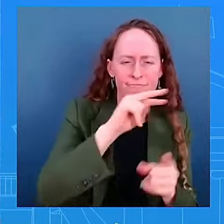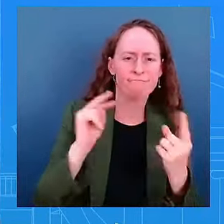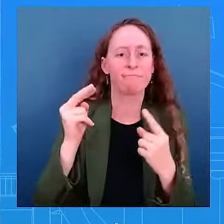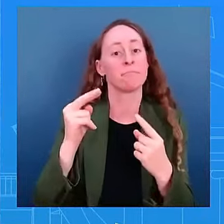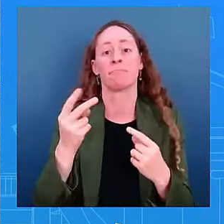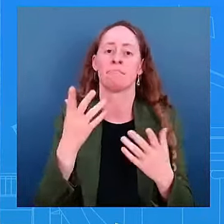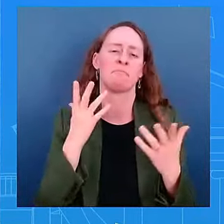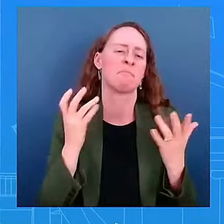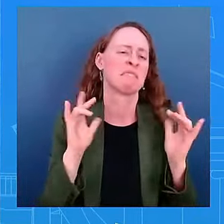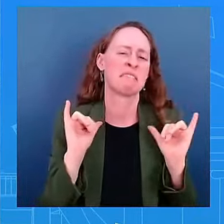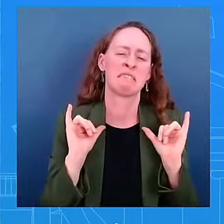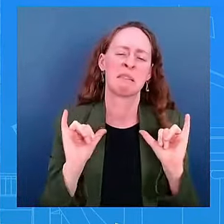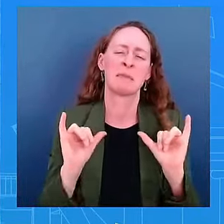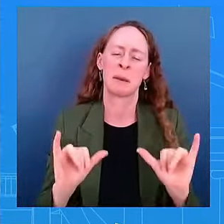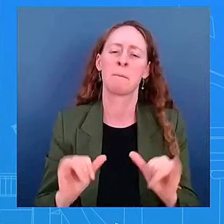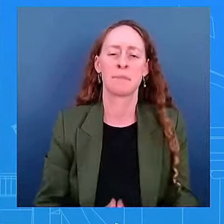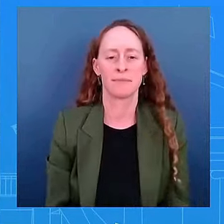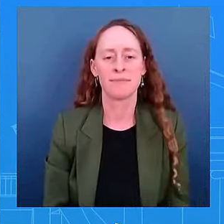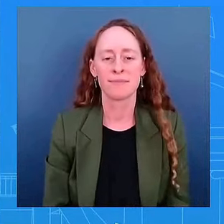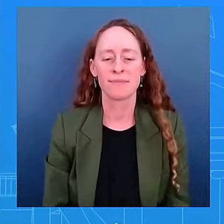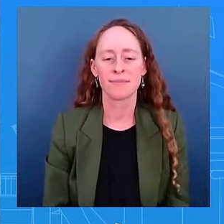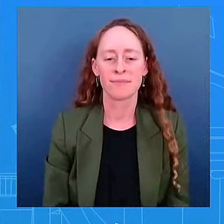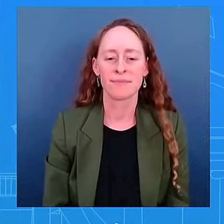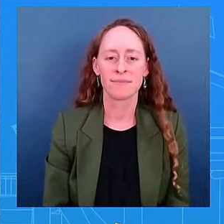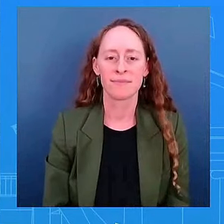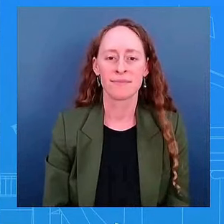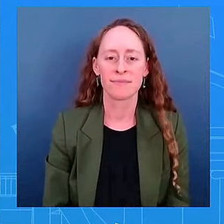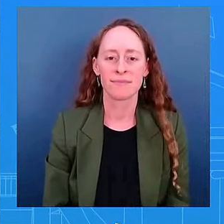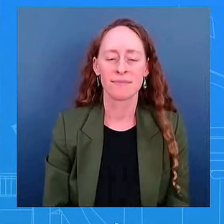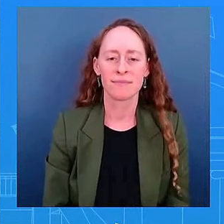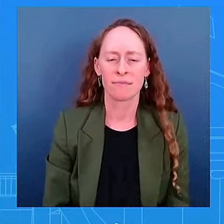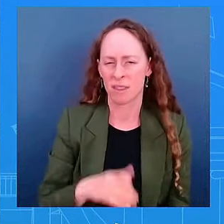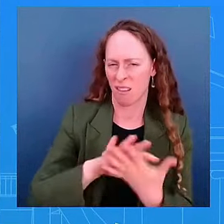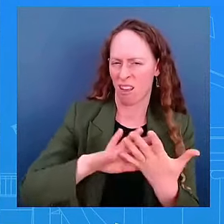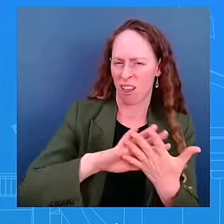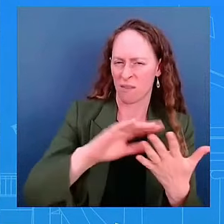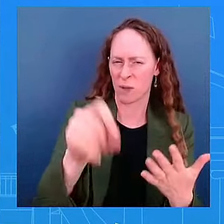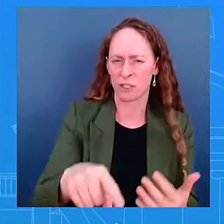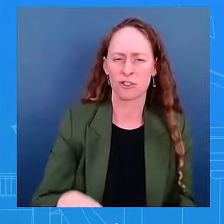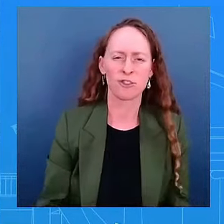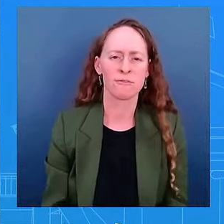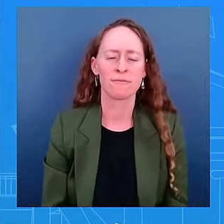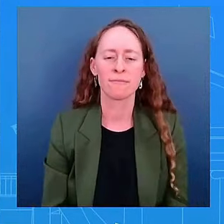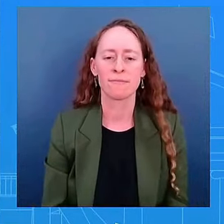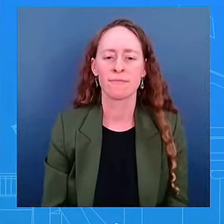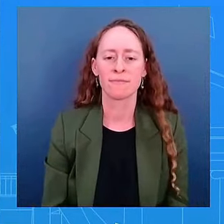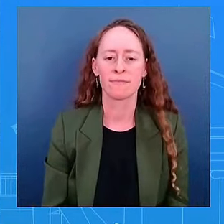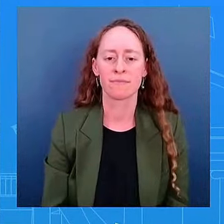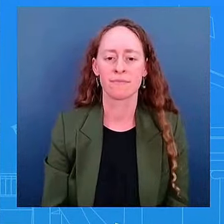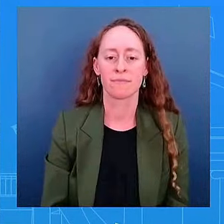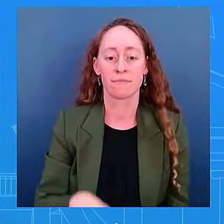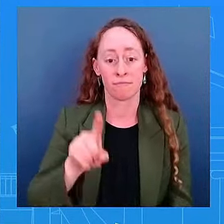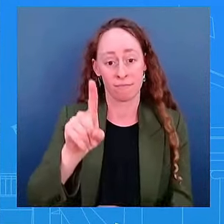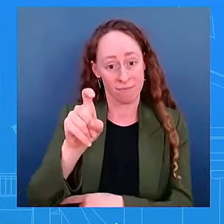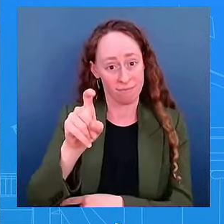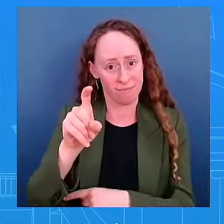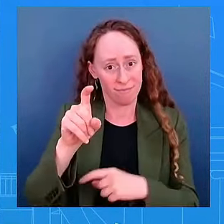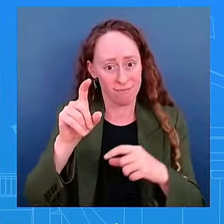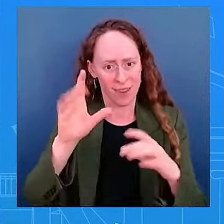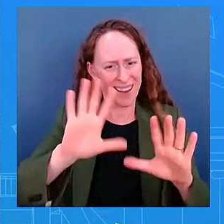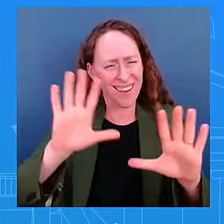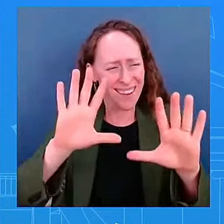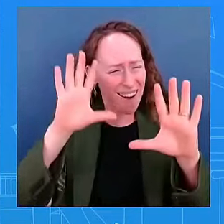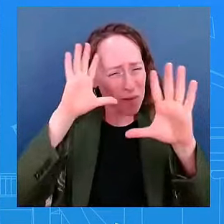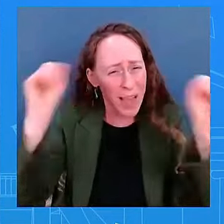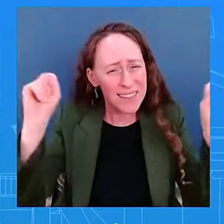a say now? Look, the president is still president. You know, he's still very much commander in chief. He's still very much the president of the United